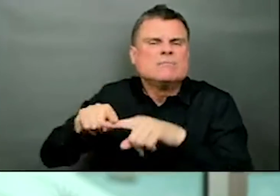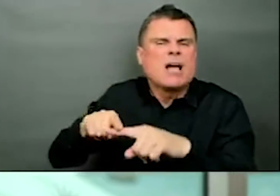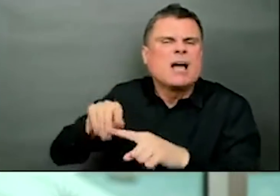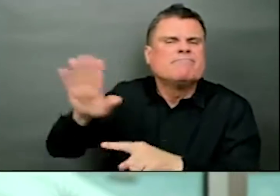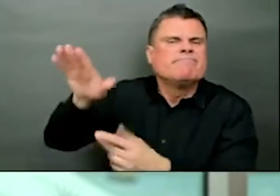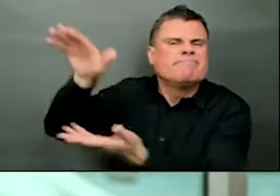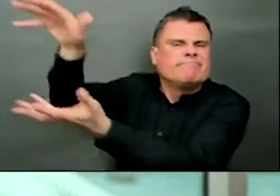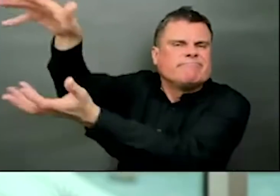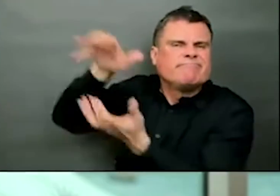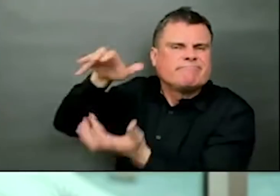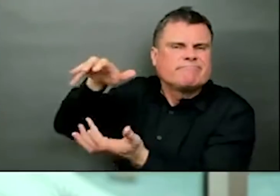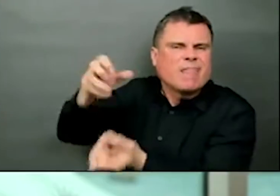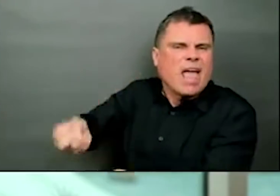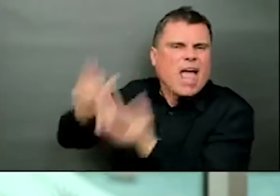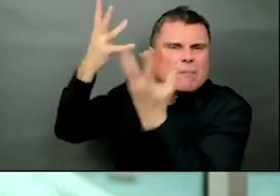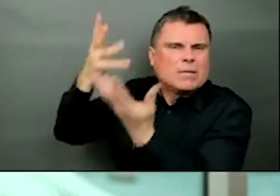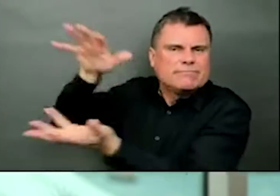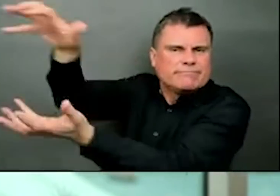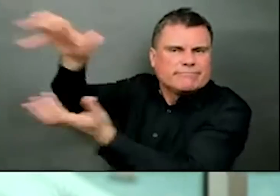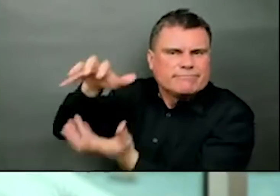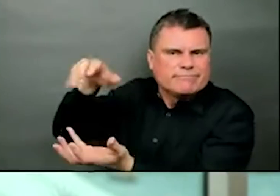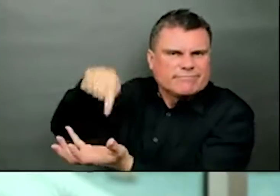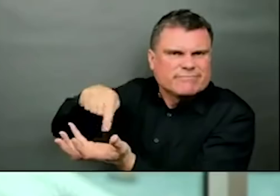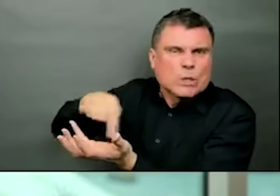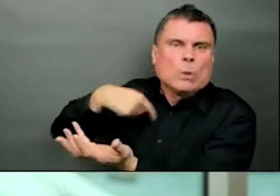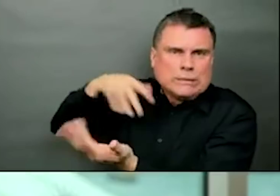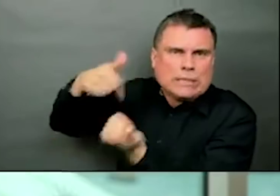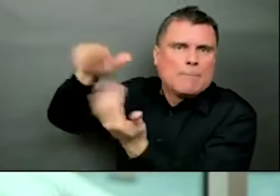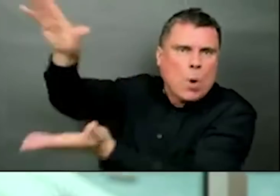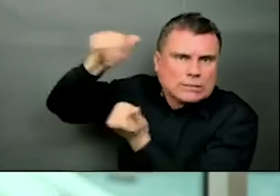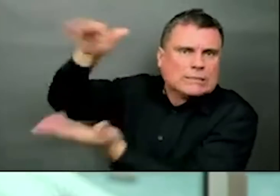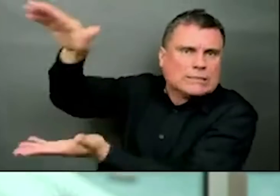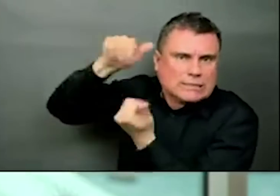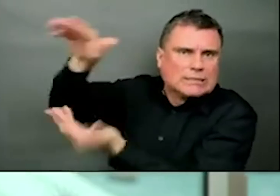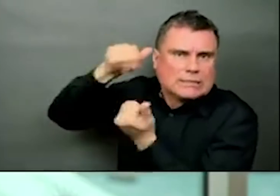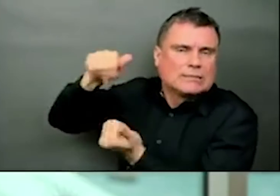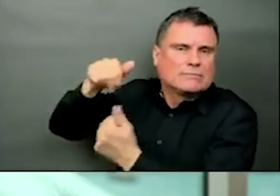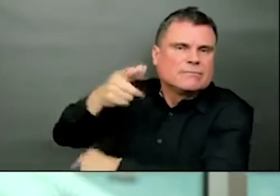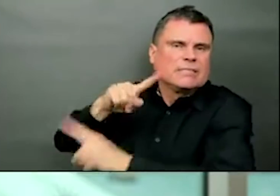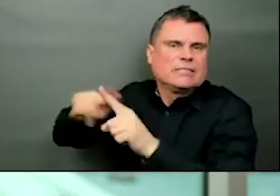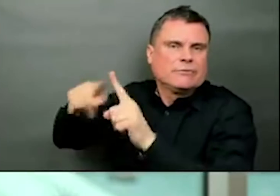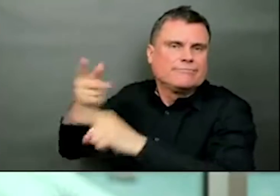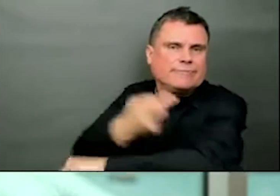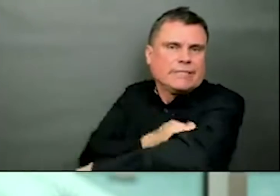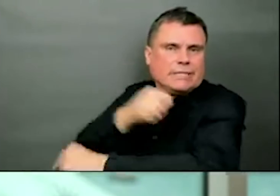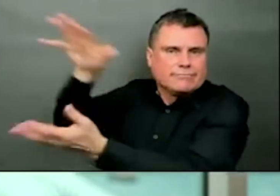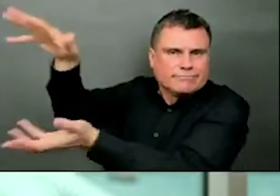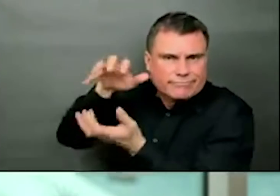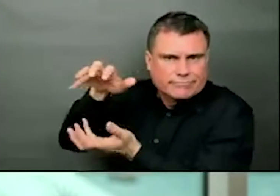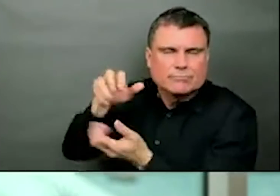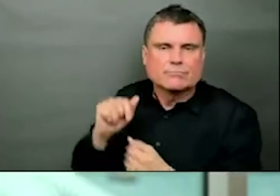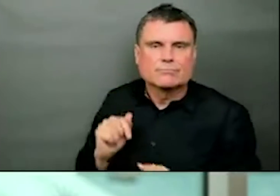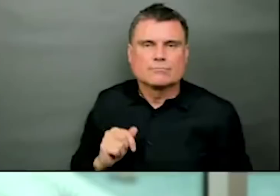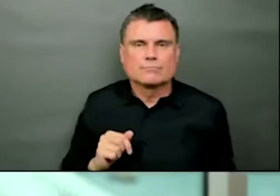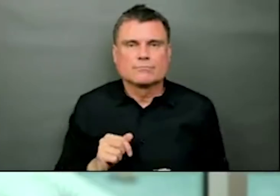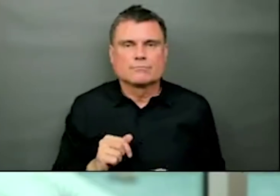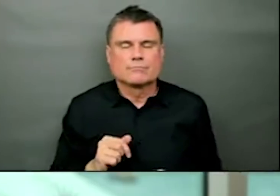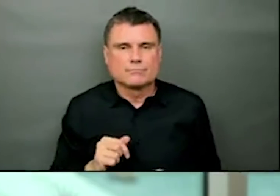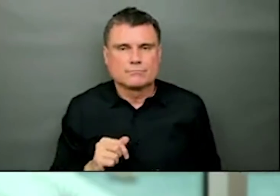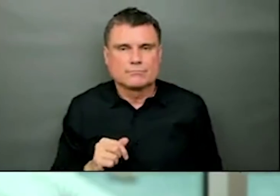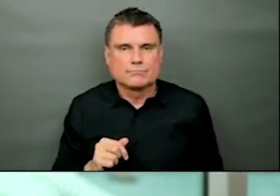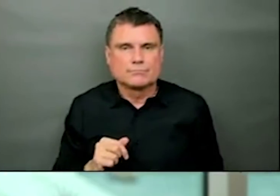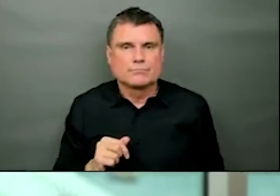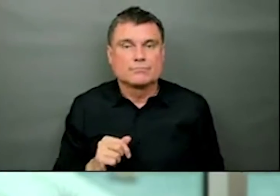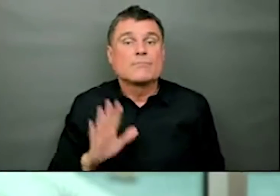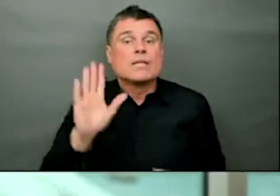That supply is getting better, as you know, but we are continuing at the moment to do second doses and the majority of the doses done yesterday were in